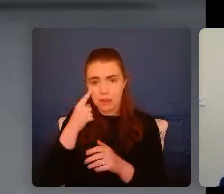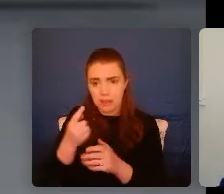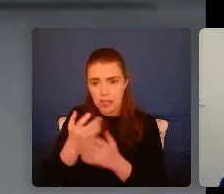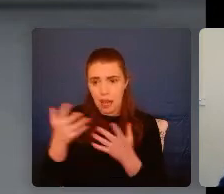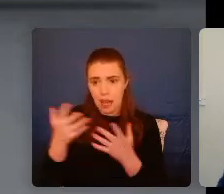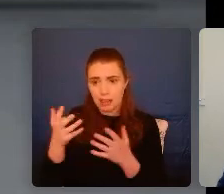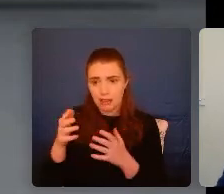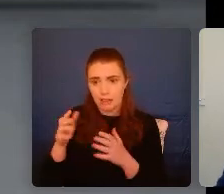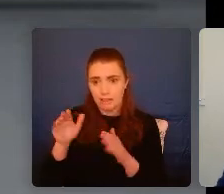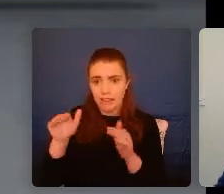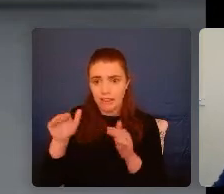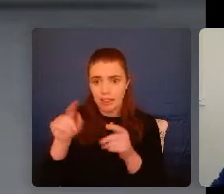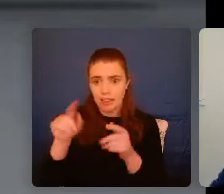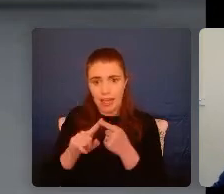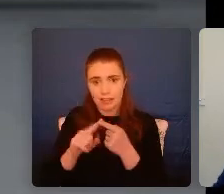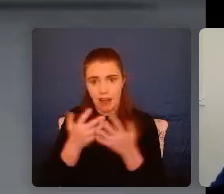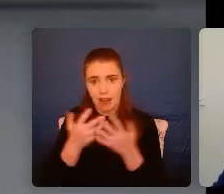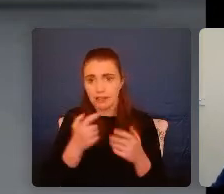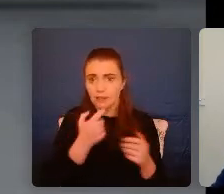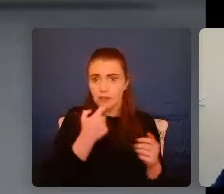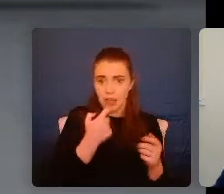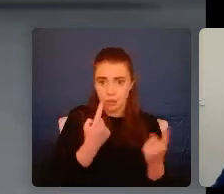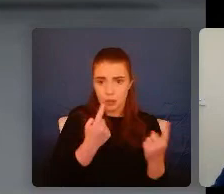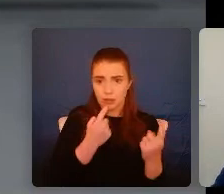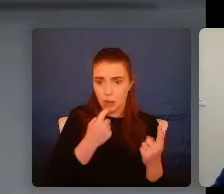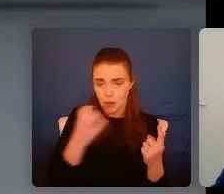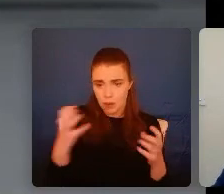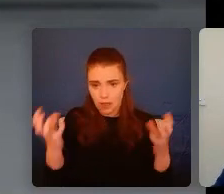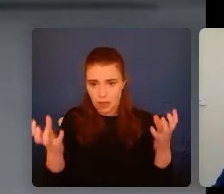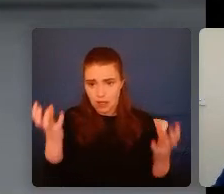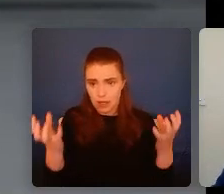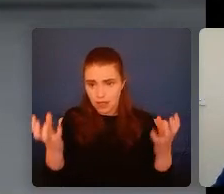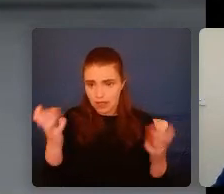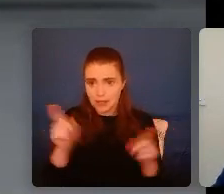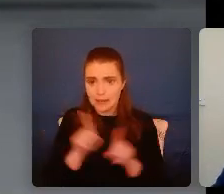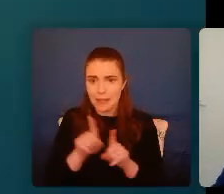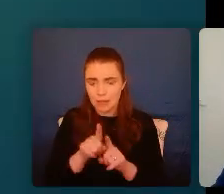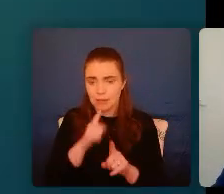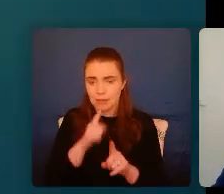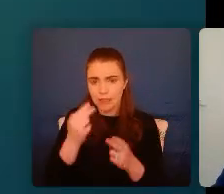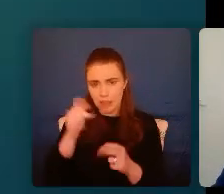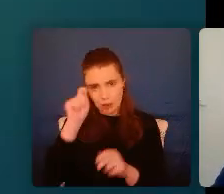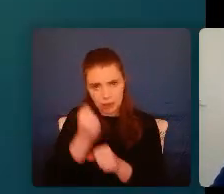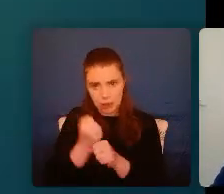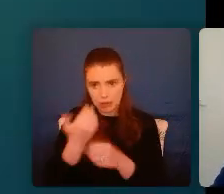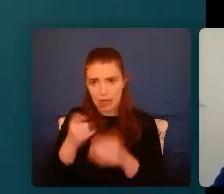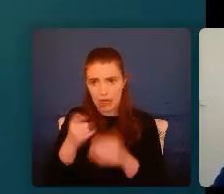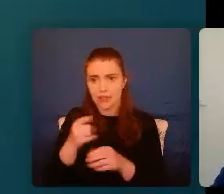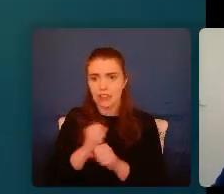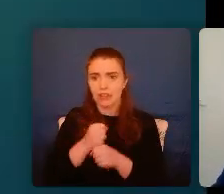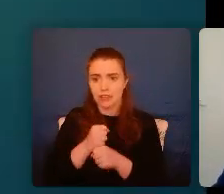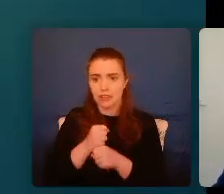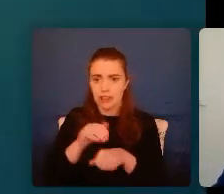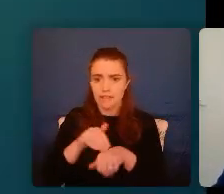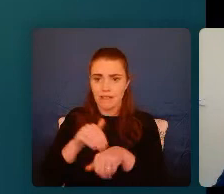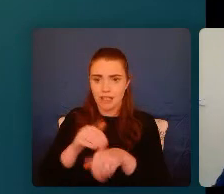is the same, so that we need to be mindful of the cumulative impact of all of these stressors on our young people. So again, we want to